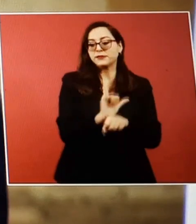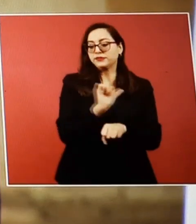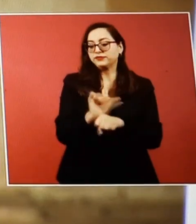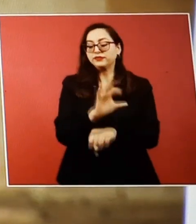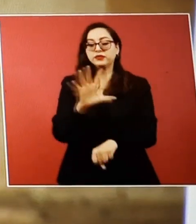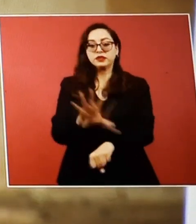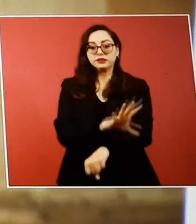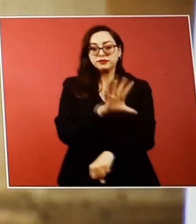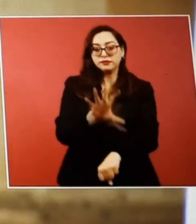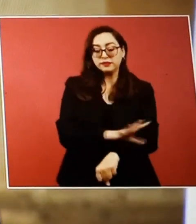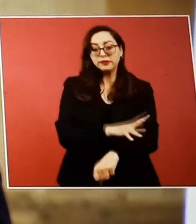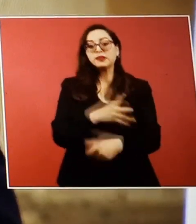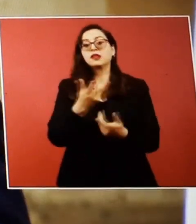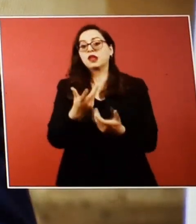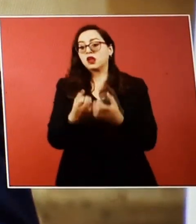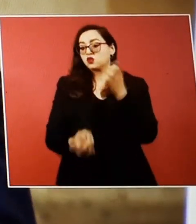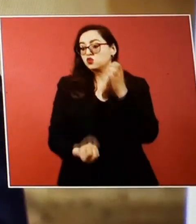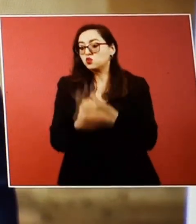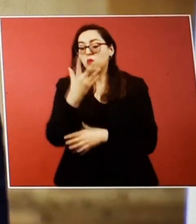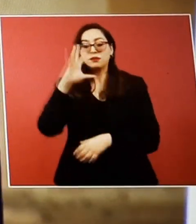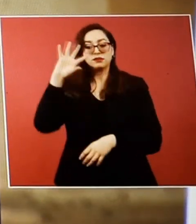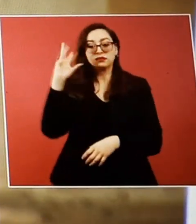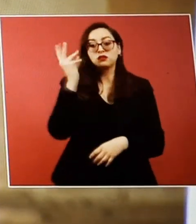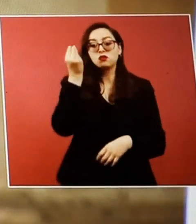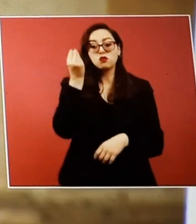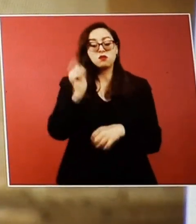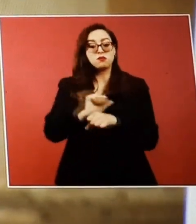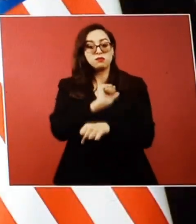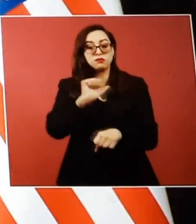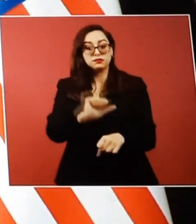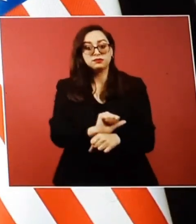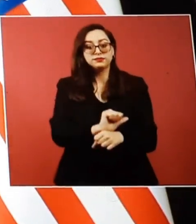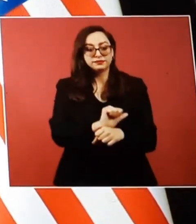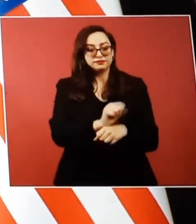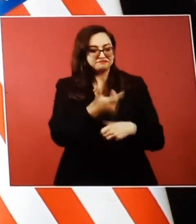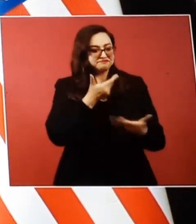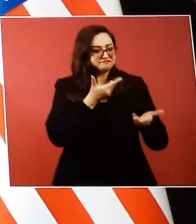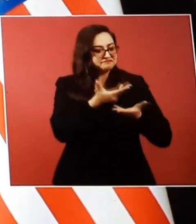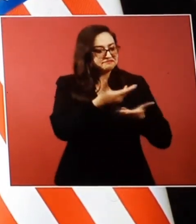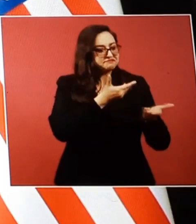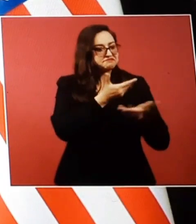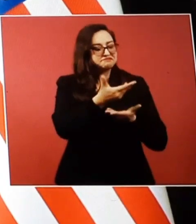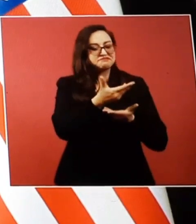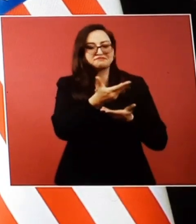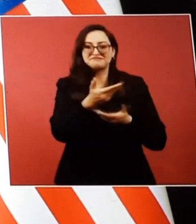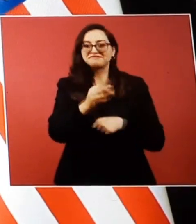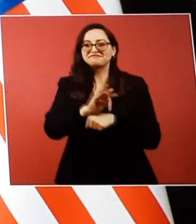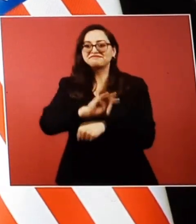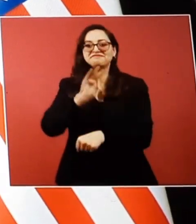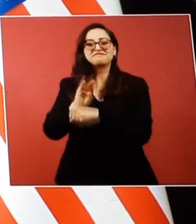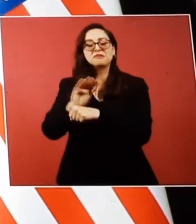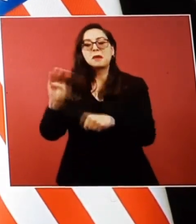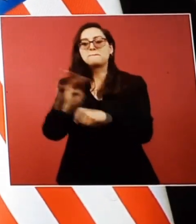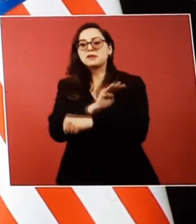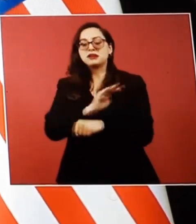is good for workers, good for consumers, good for communities across our countries.